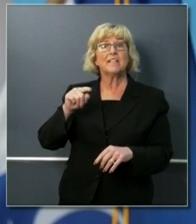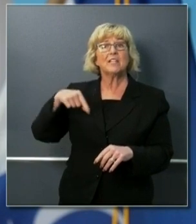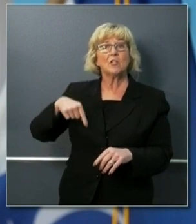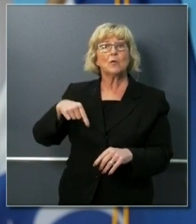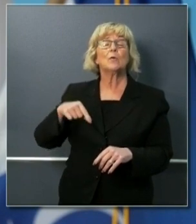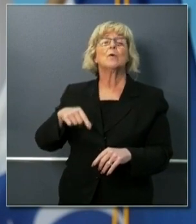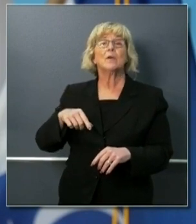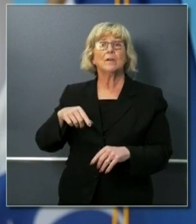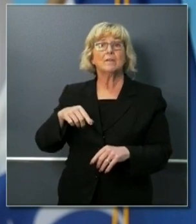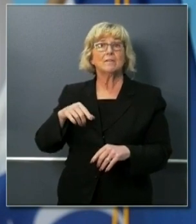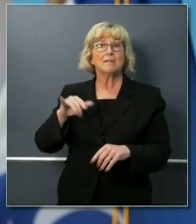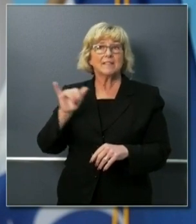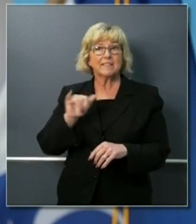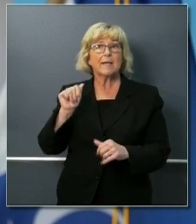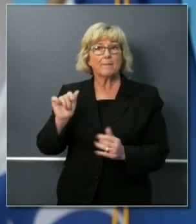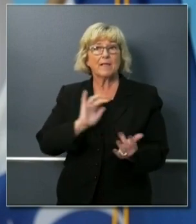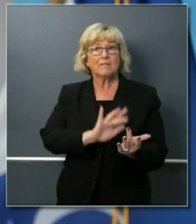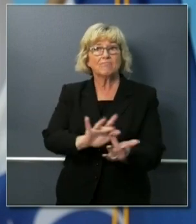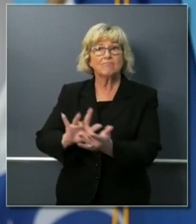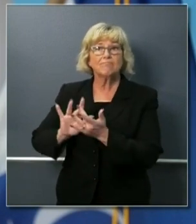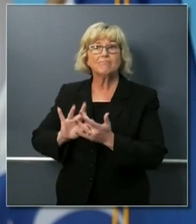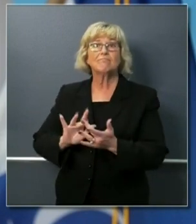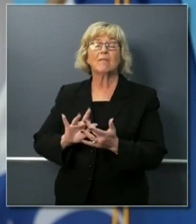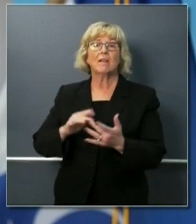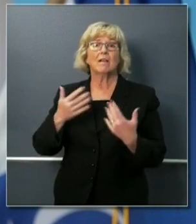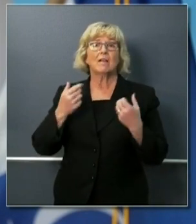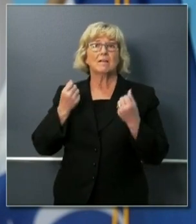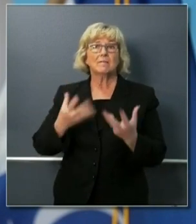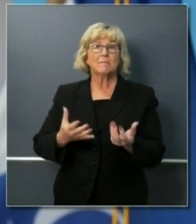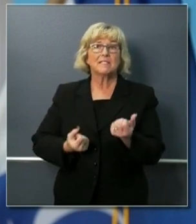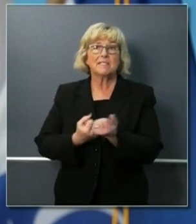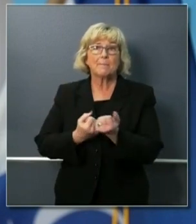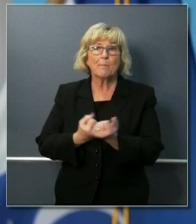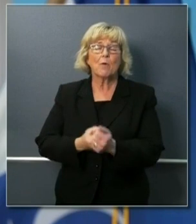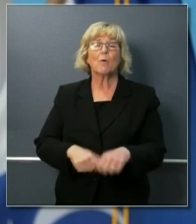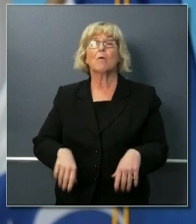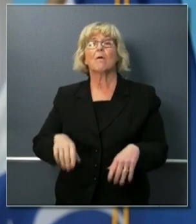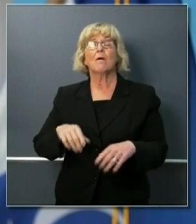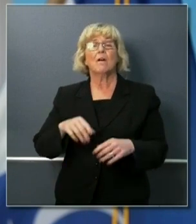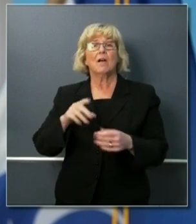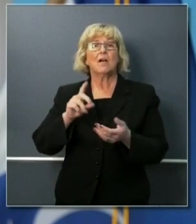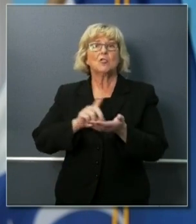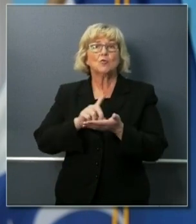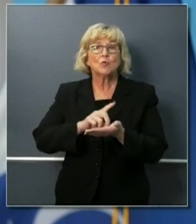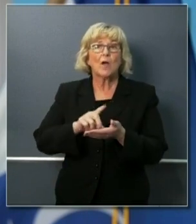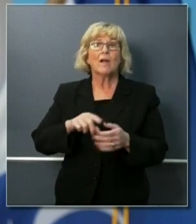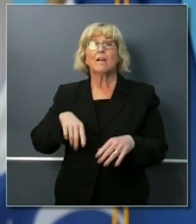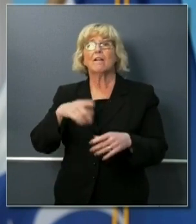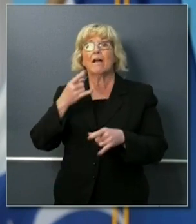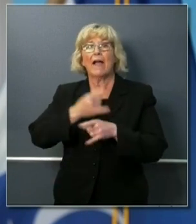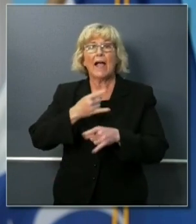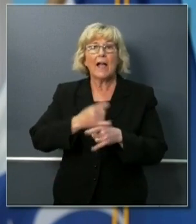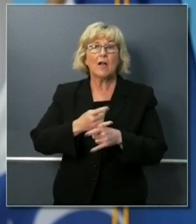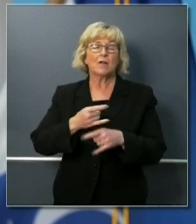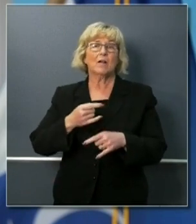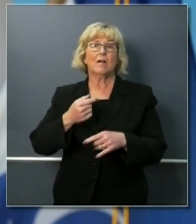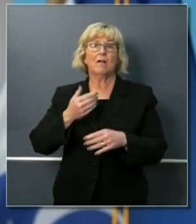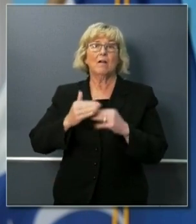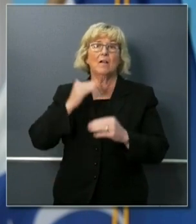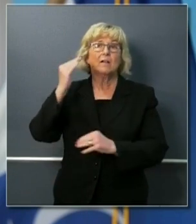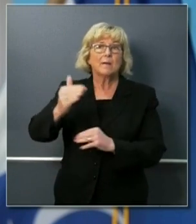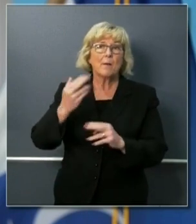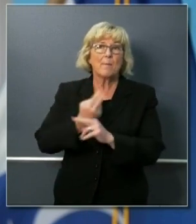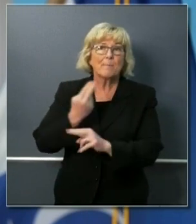challenges across the spectrum supports substance abuse alcohol abuse all of those hotlines